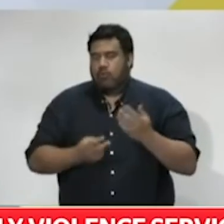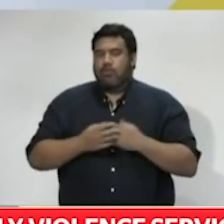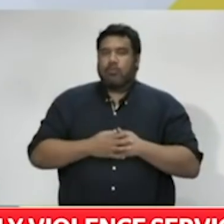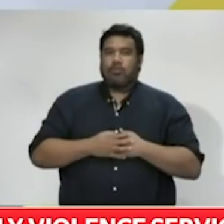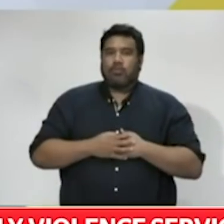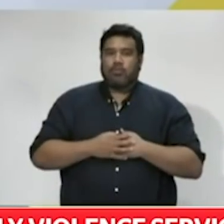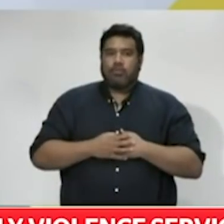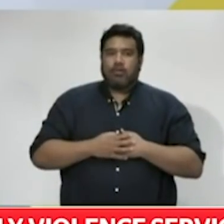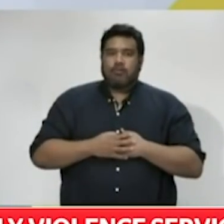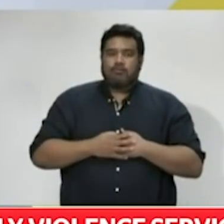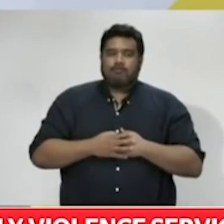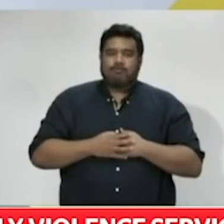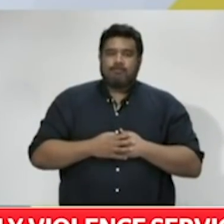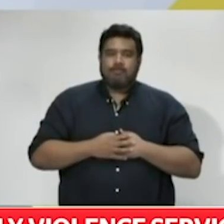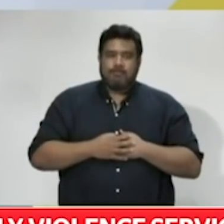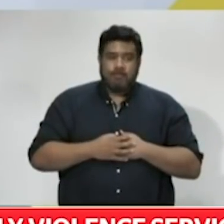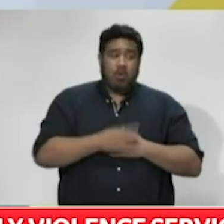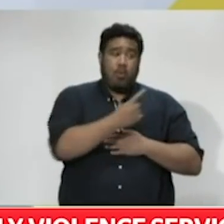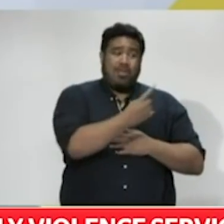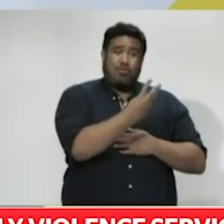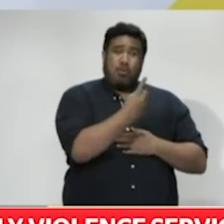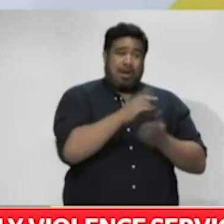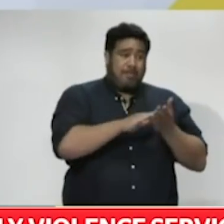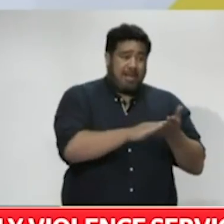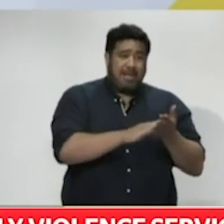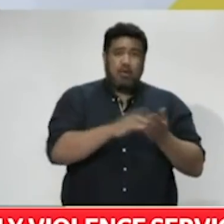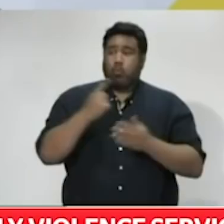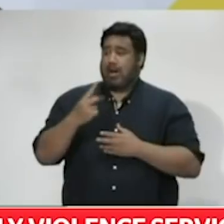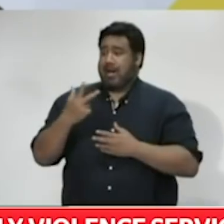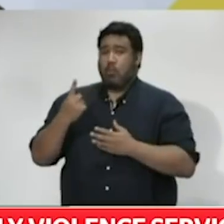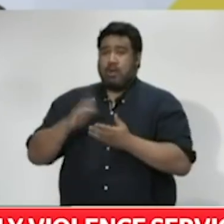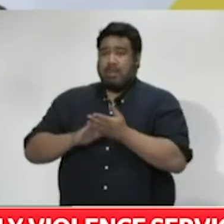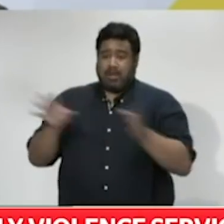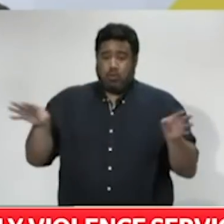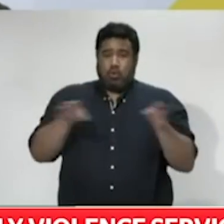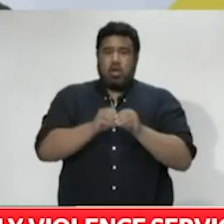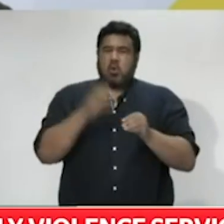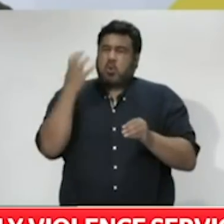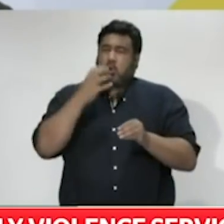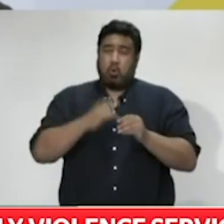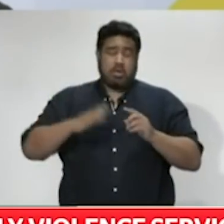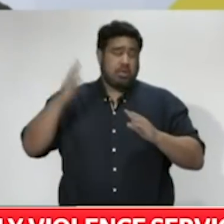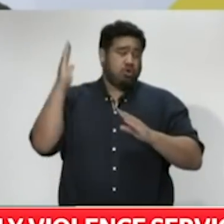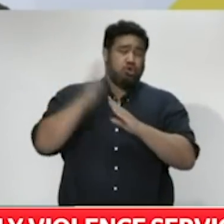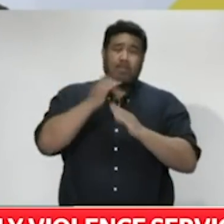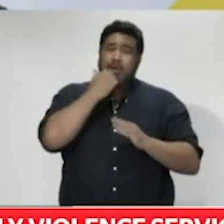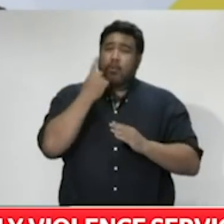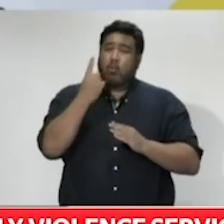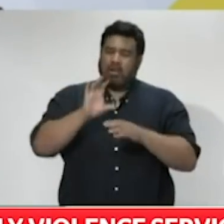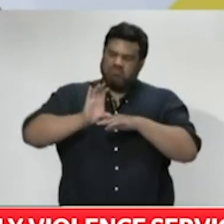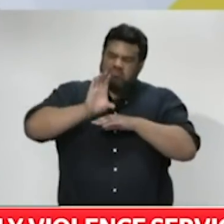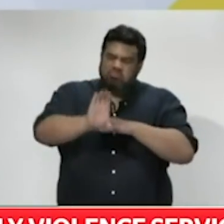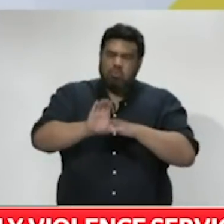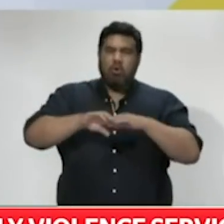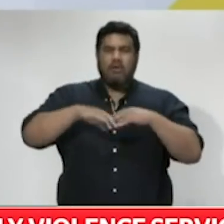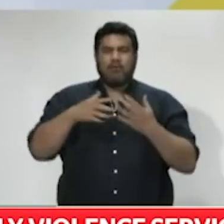together represent the second biggest single budget contribution to the work to end family and sexual violence in